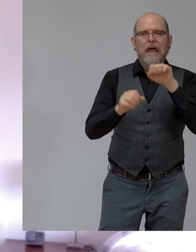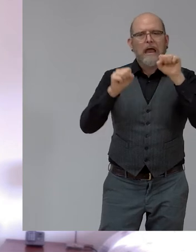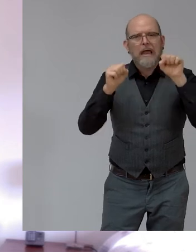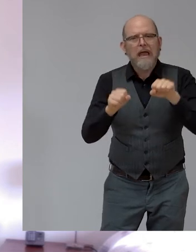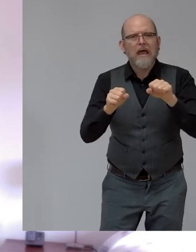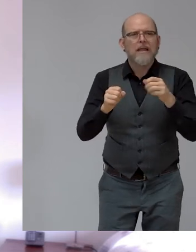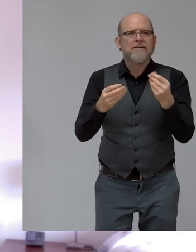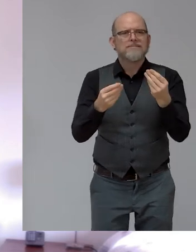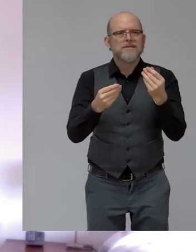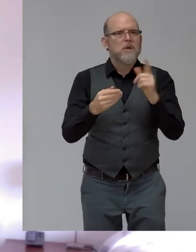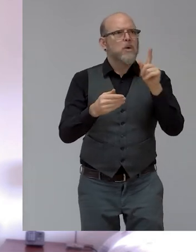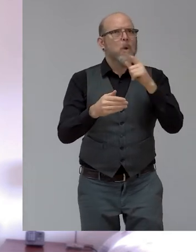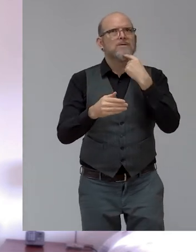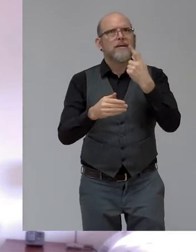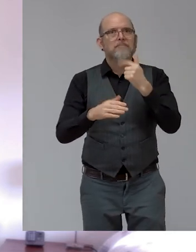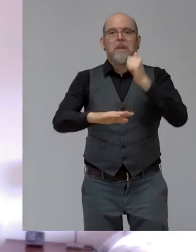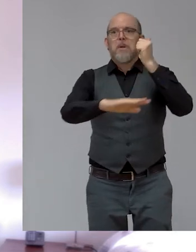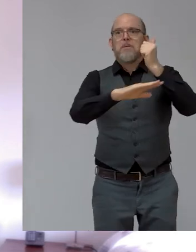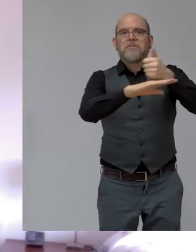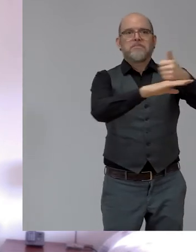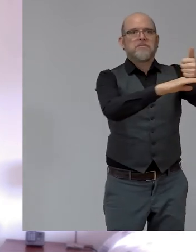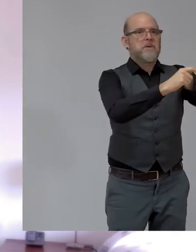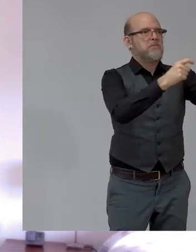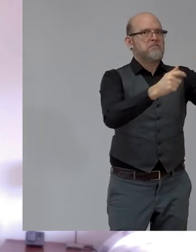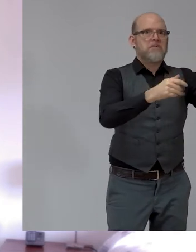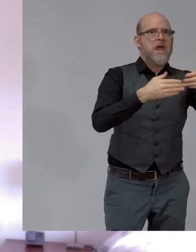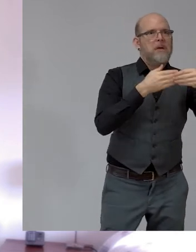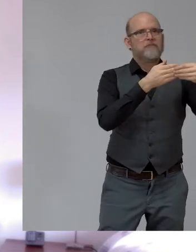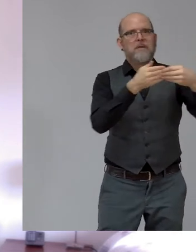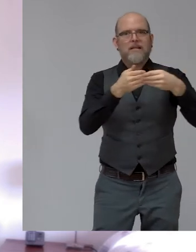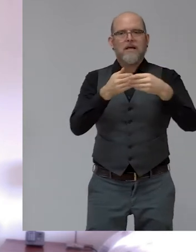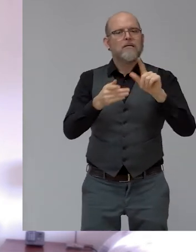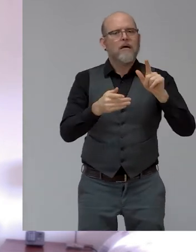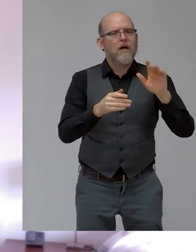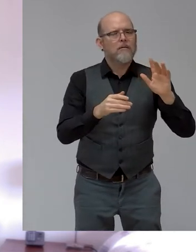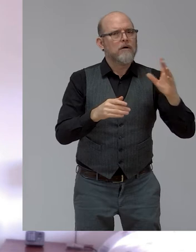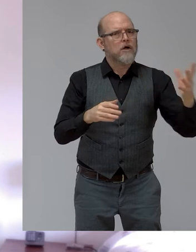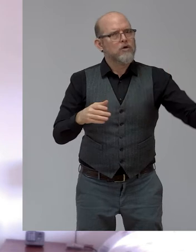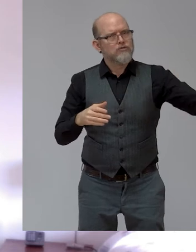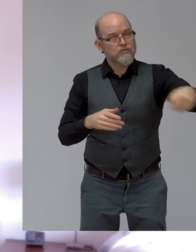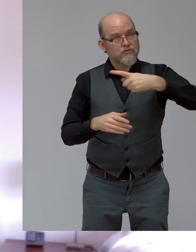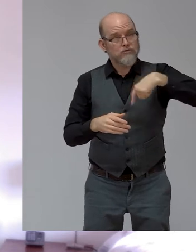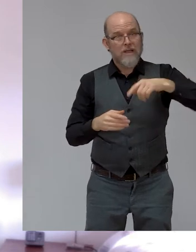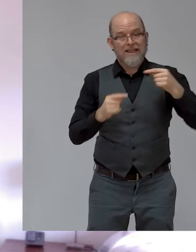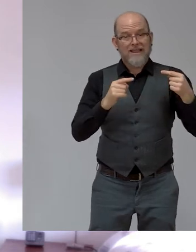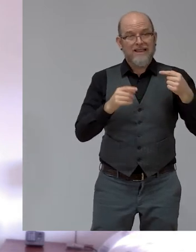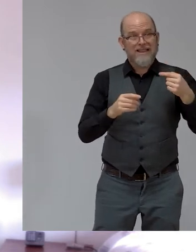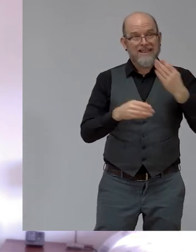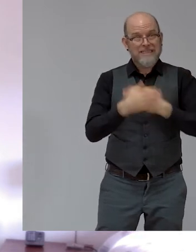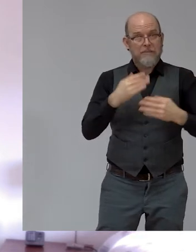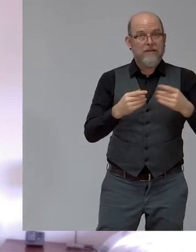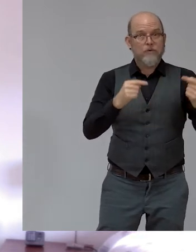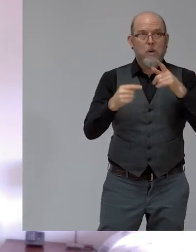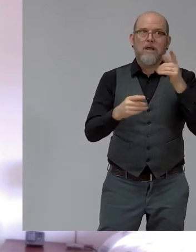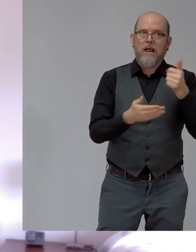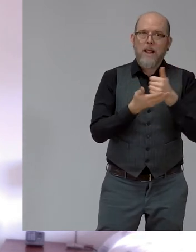also had a massive impact. And the more we can encourage that kind of